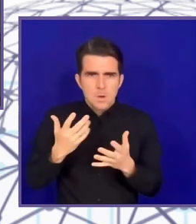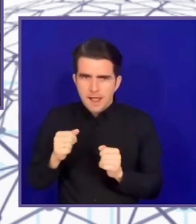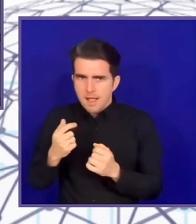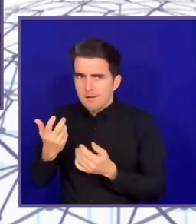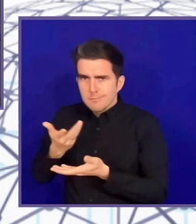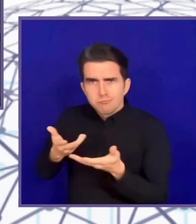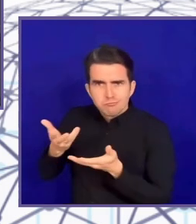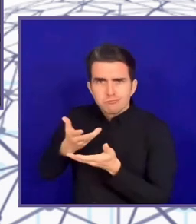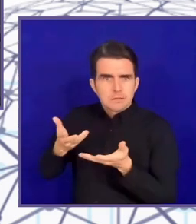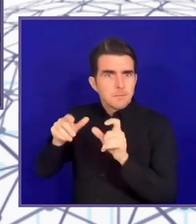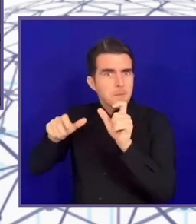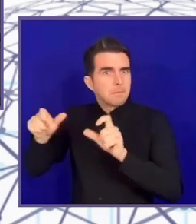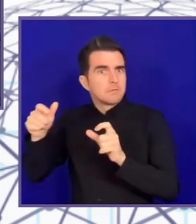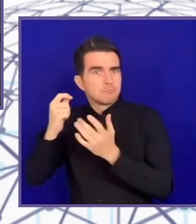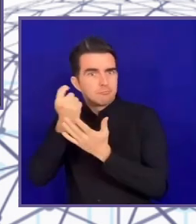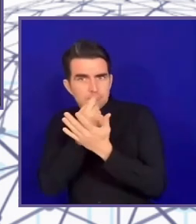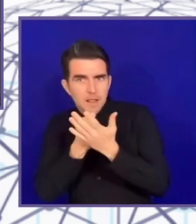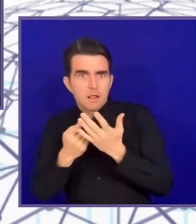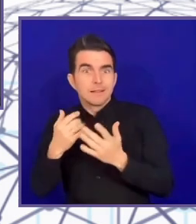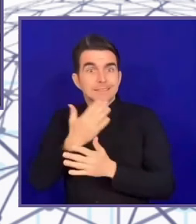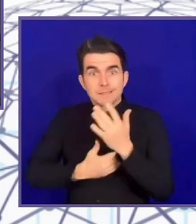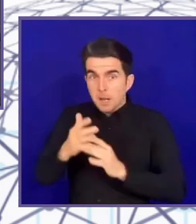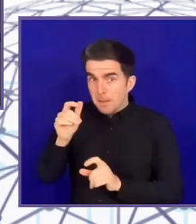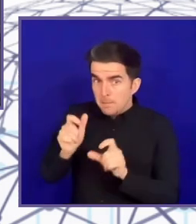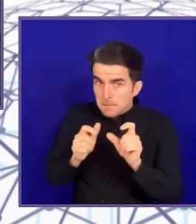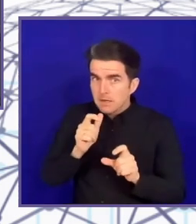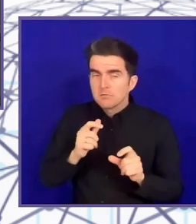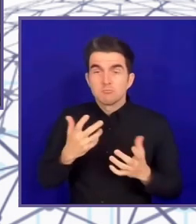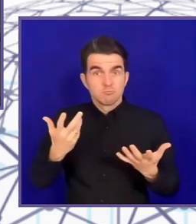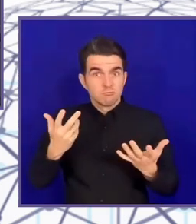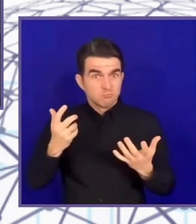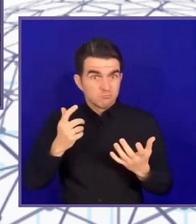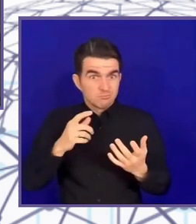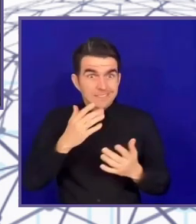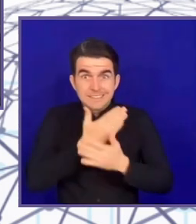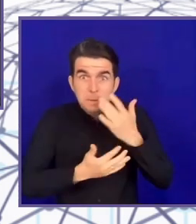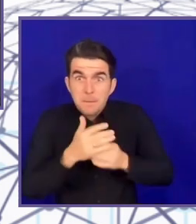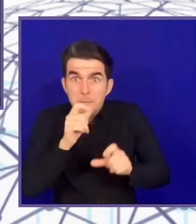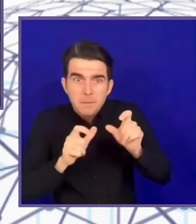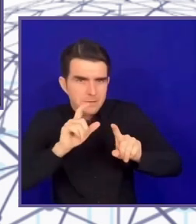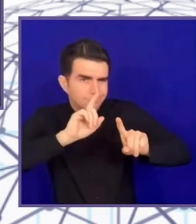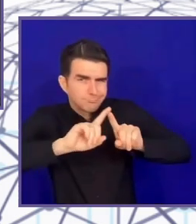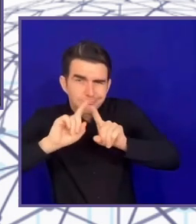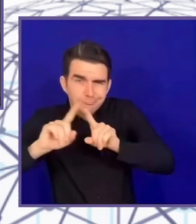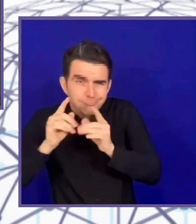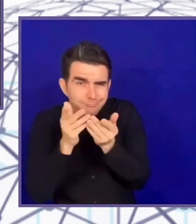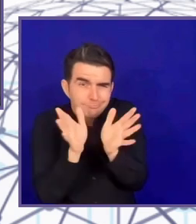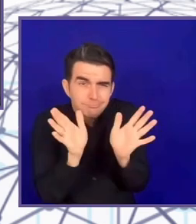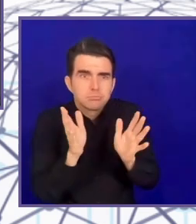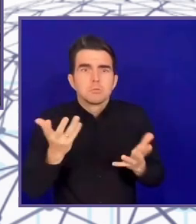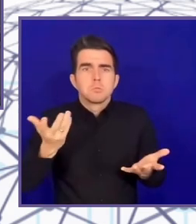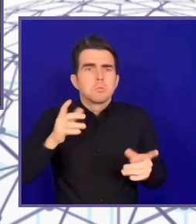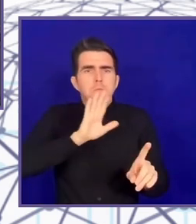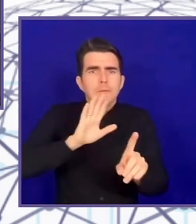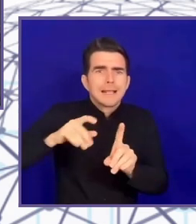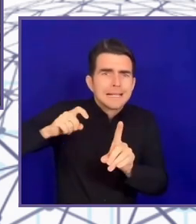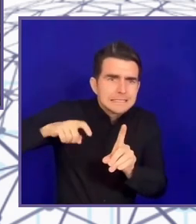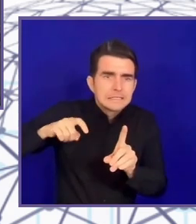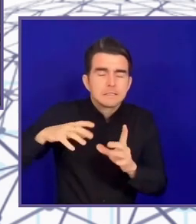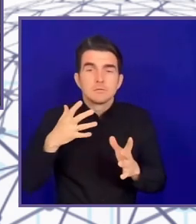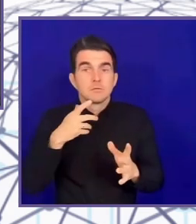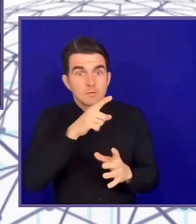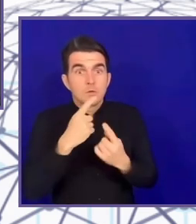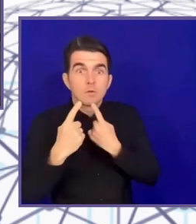disabilities and the needs are so many that even if you speak to one, two, three, it's not enough to really